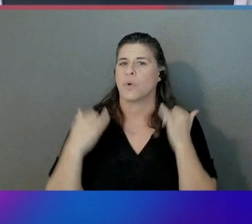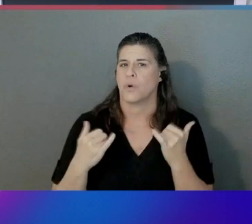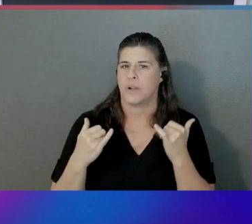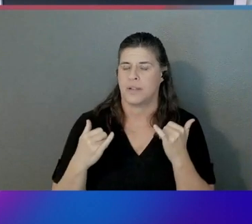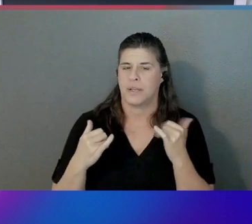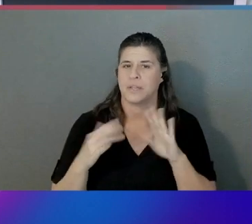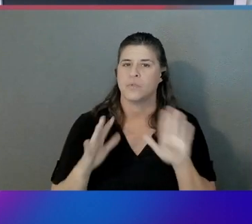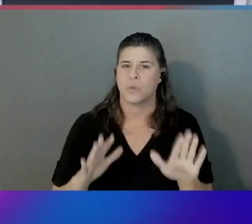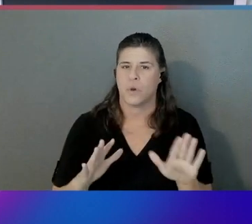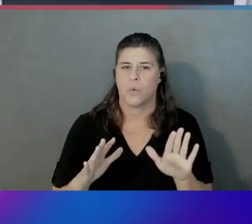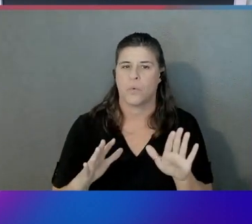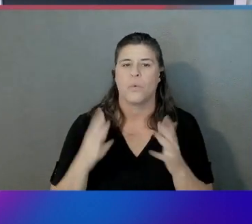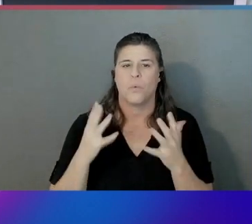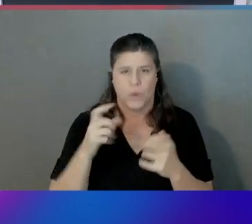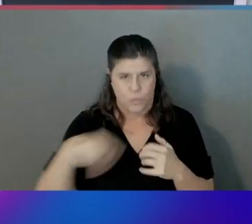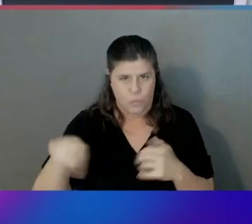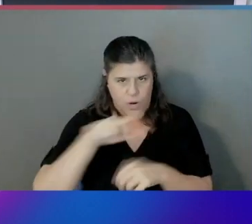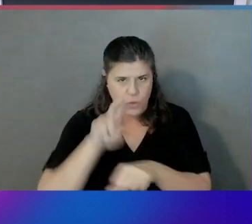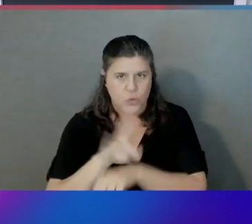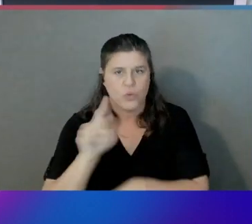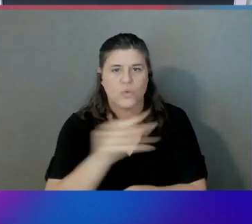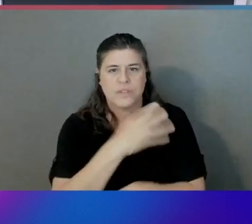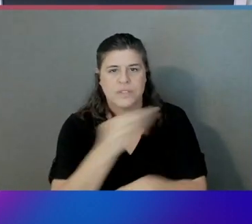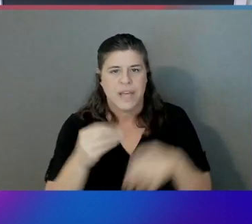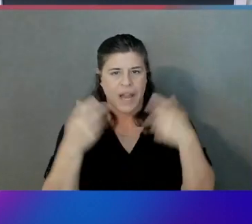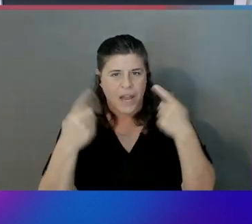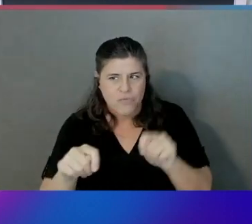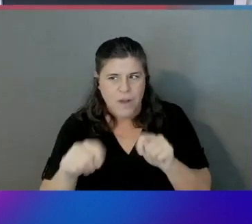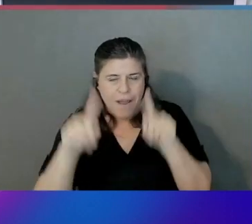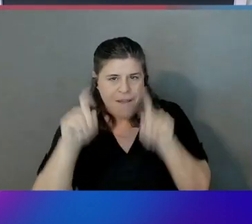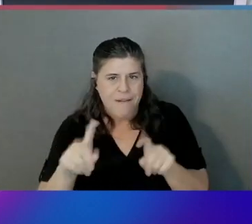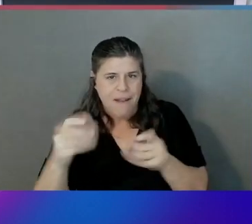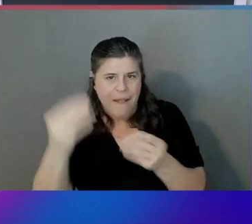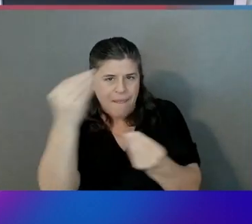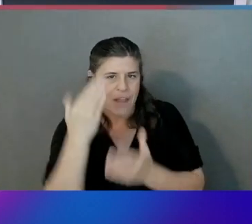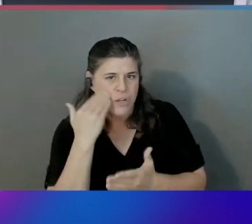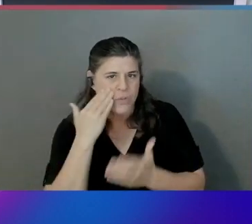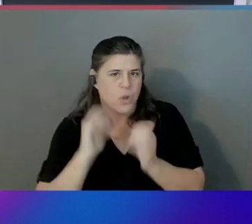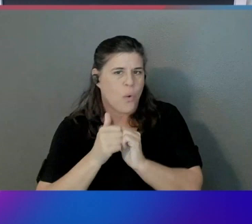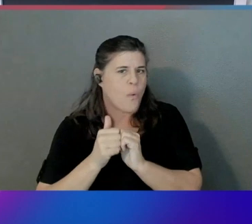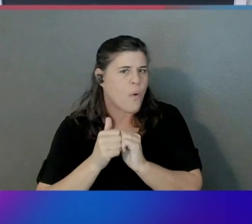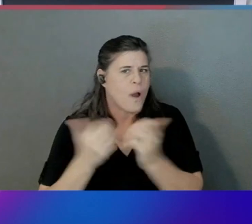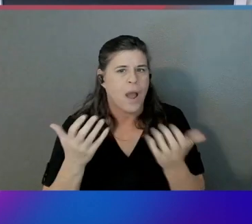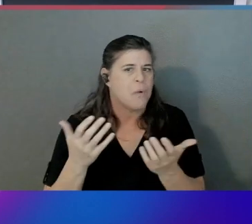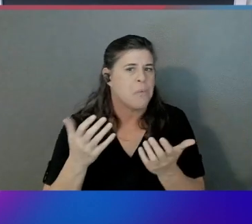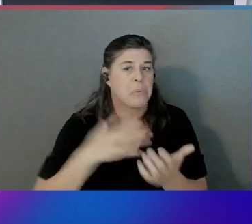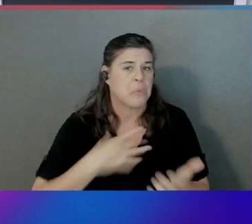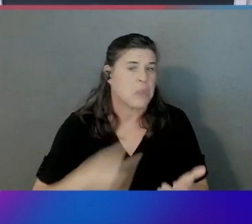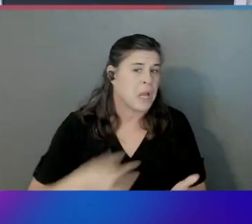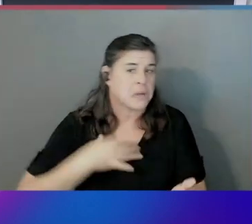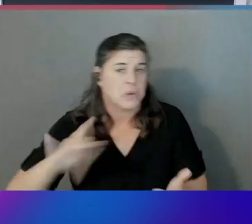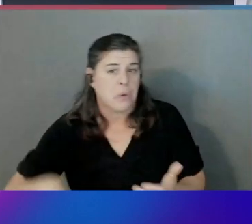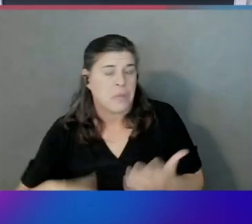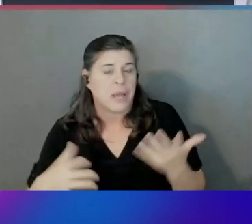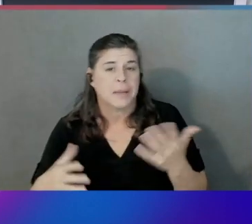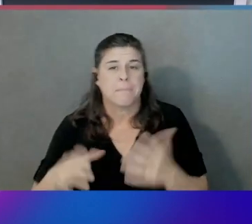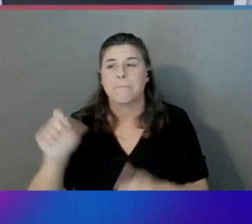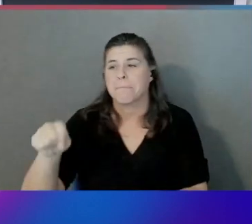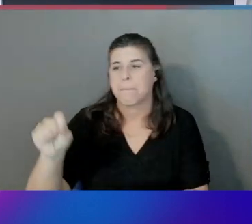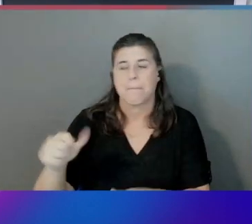we want you to use it and try it and tell us how you're finding it, right? Yeah, exactly. So any